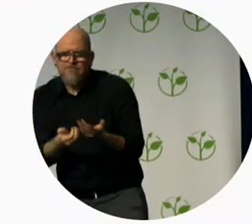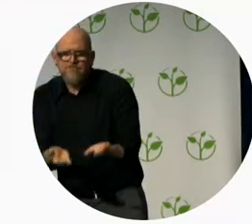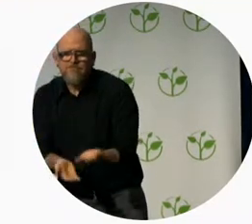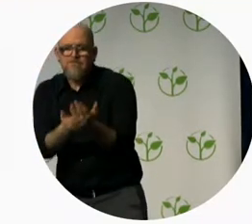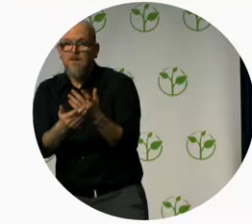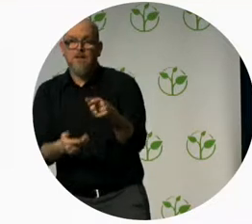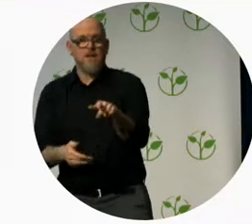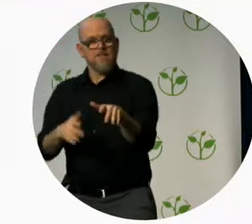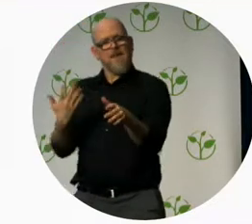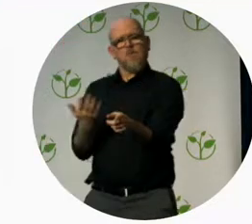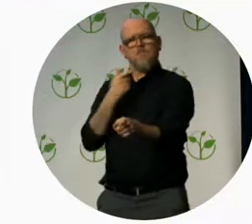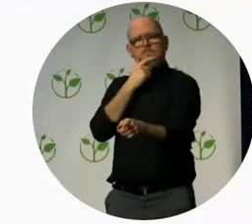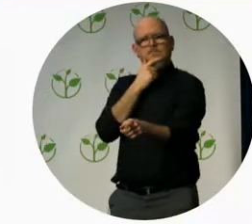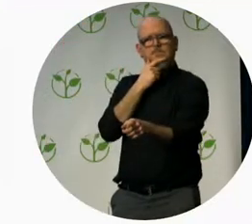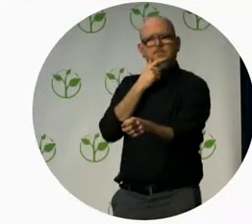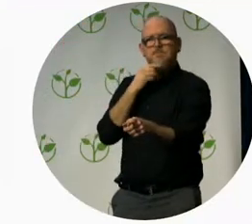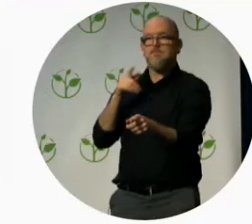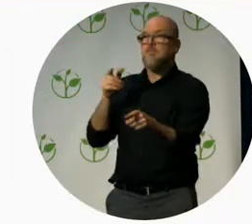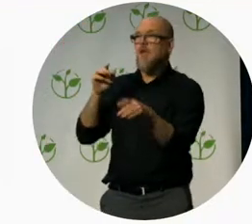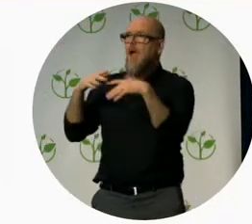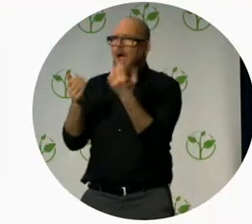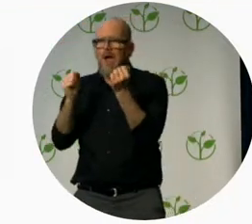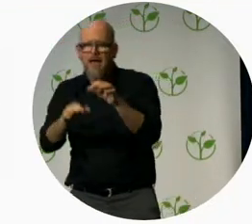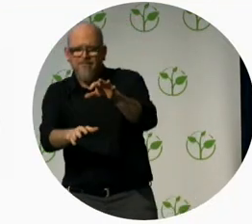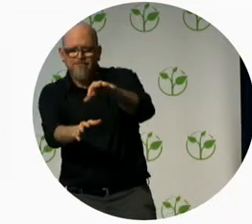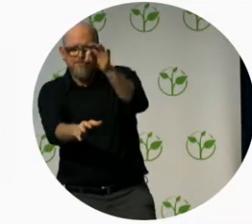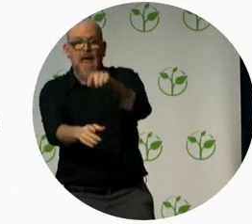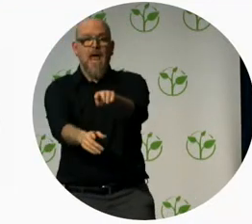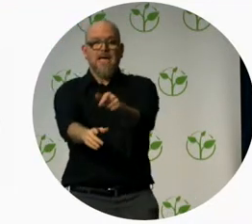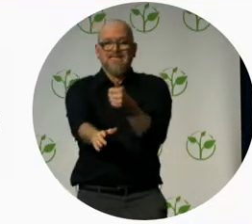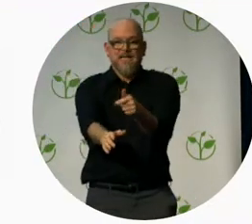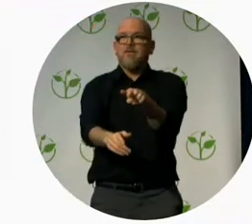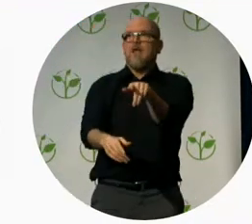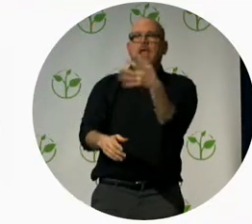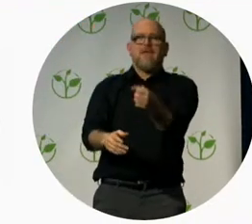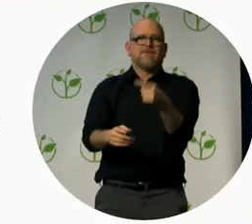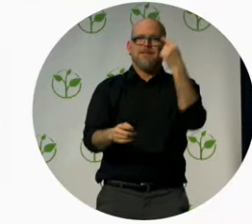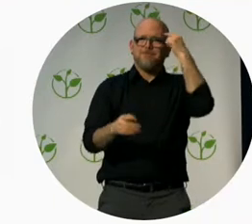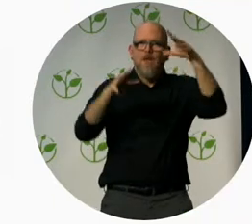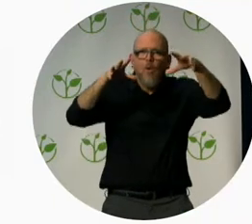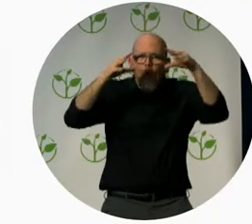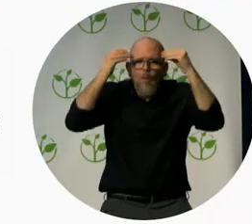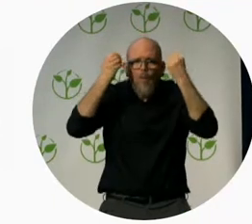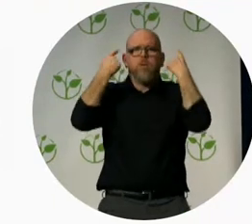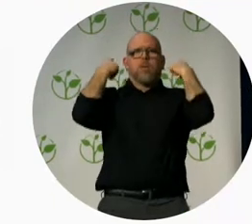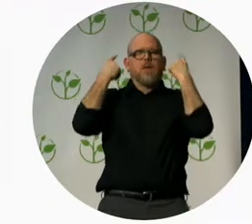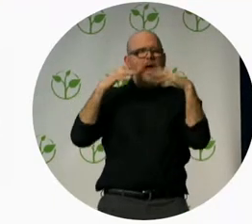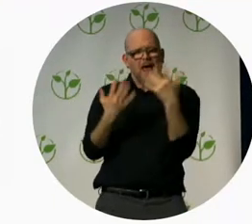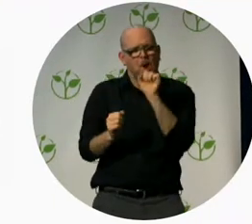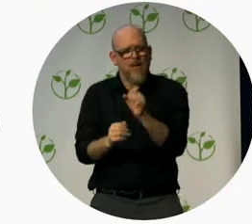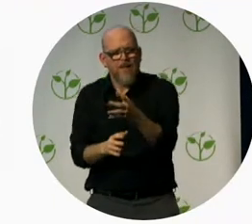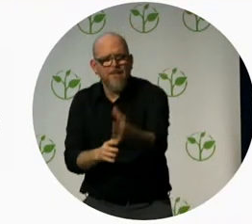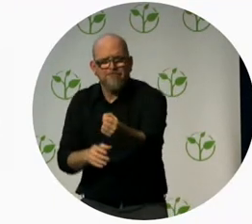big and do big came early on as we thought about the possible the possible scale of our impact set